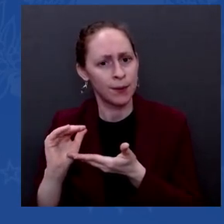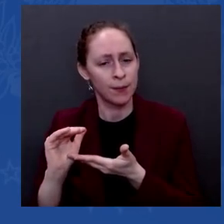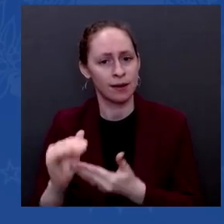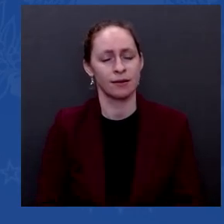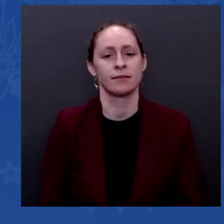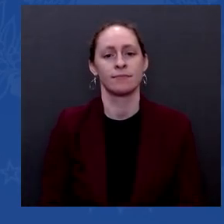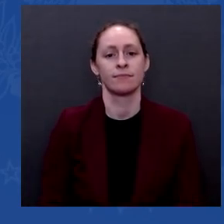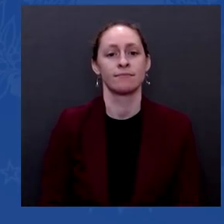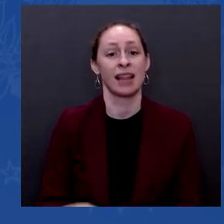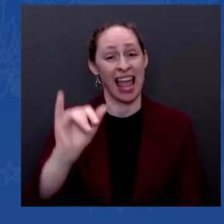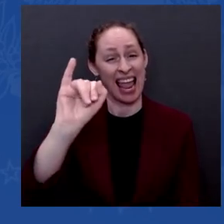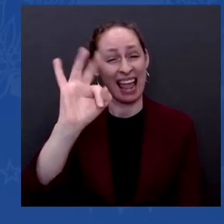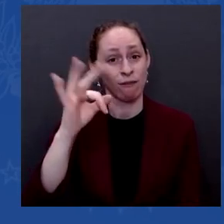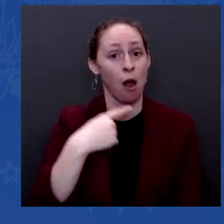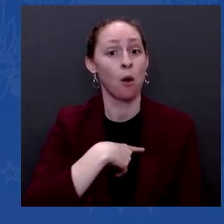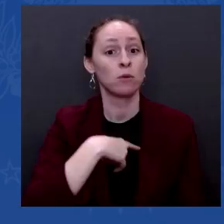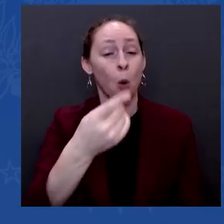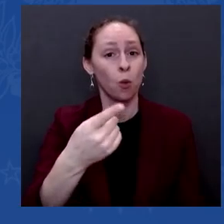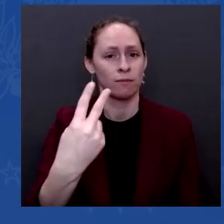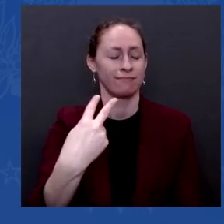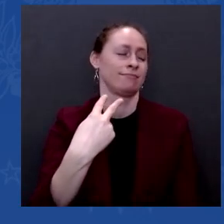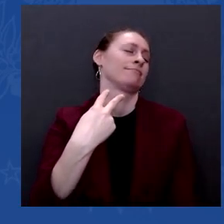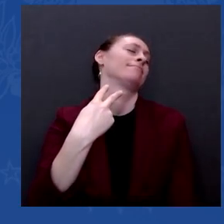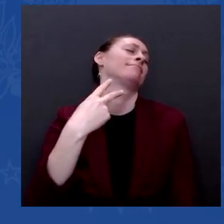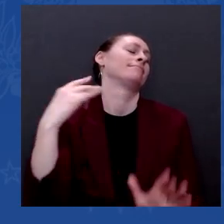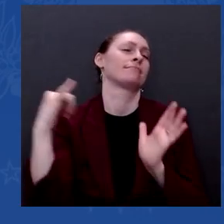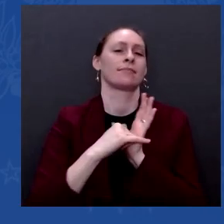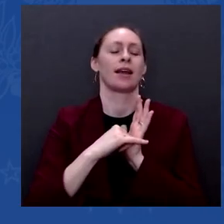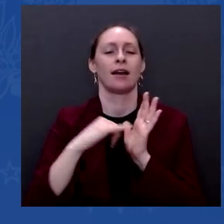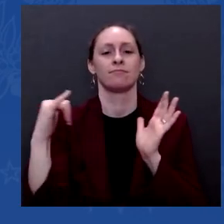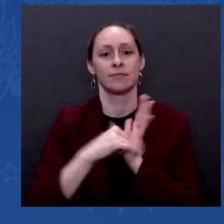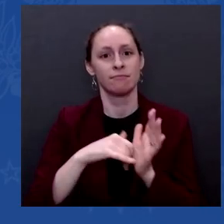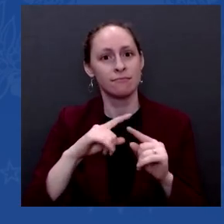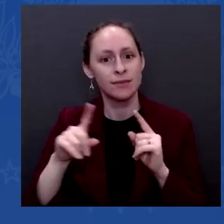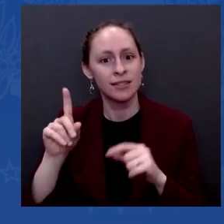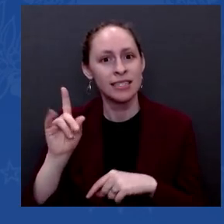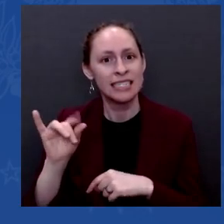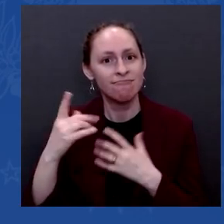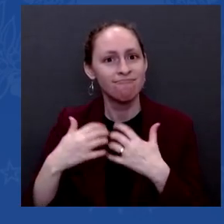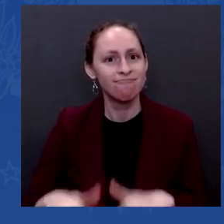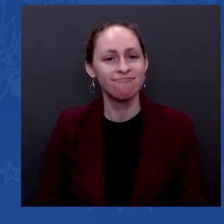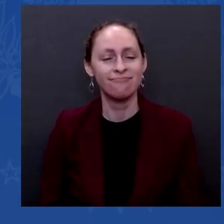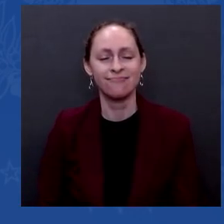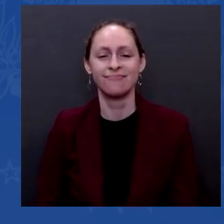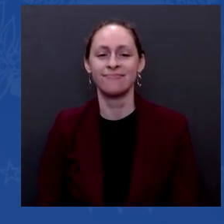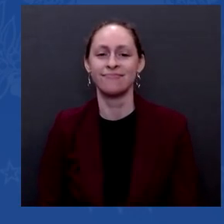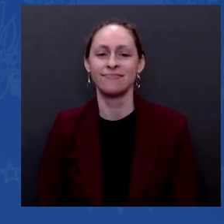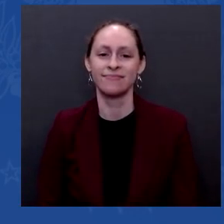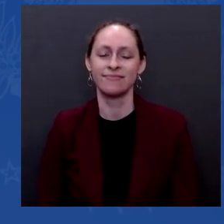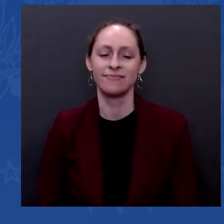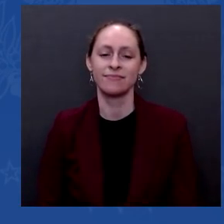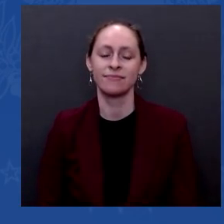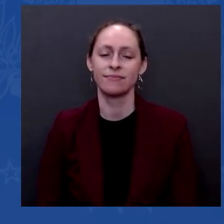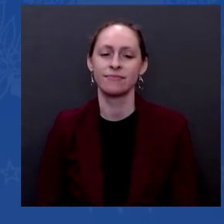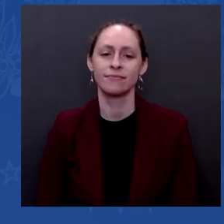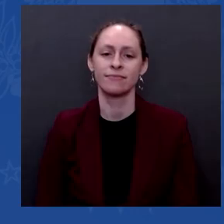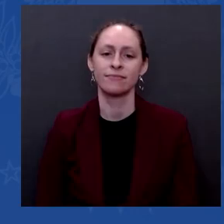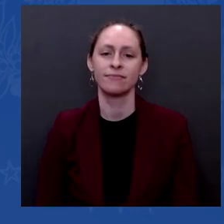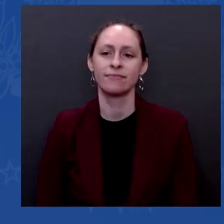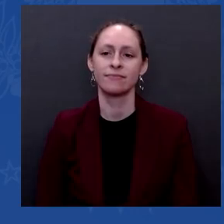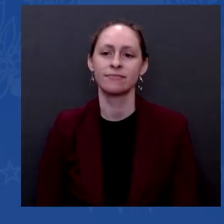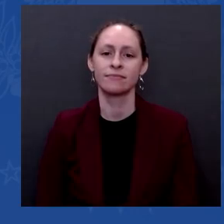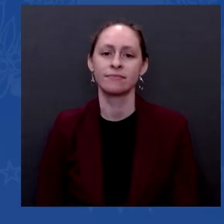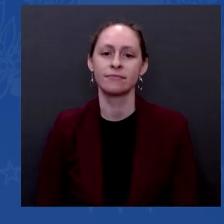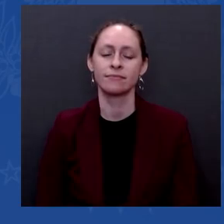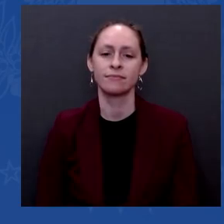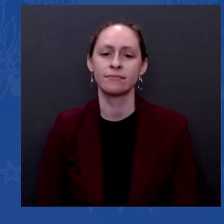at least in our recent memory, with as much Washington experience as you entered this office with. yet after we sit here for more than an hour, I'm